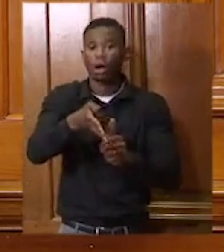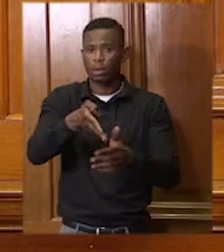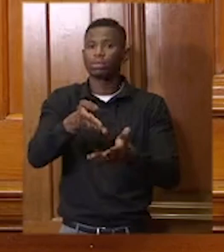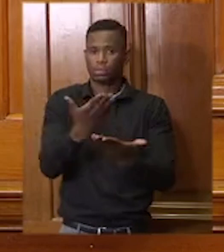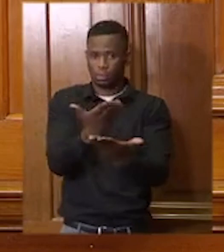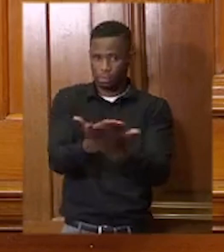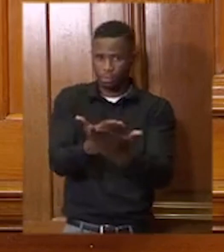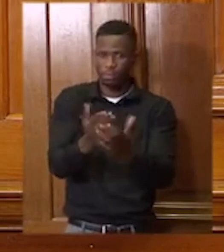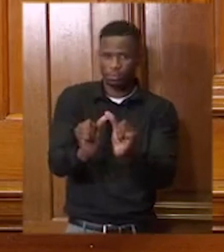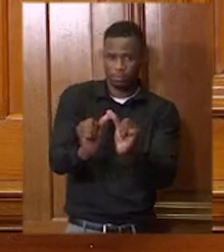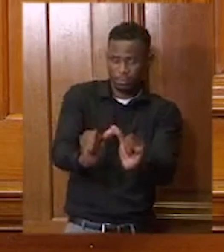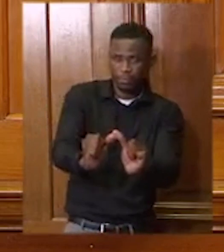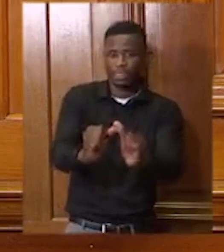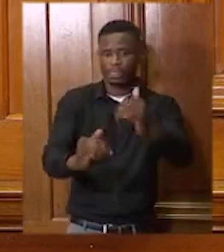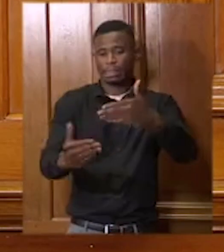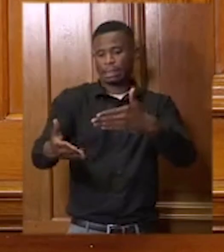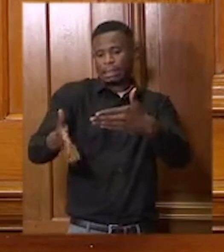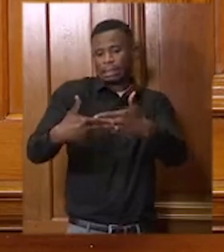up to 10 p.m.